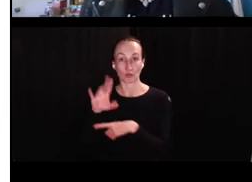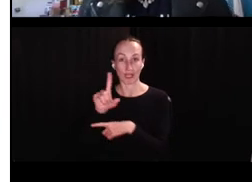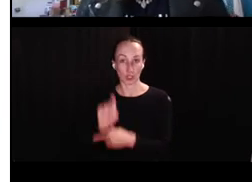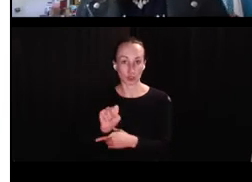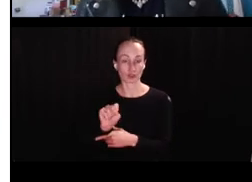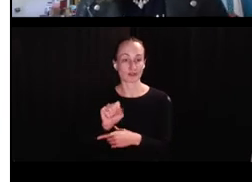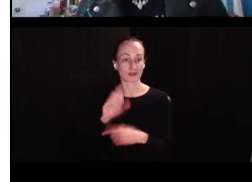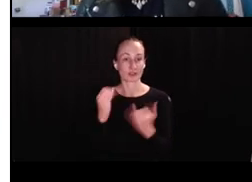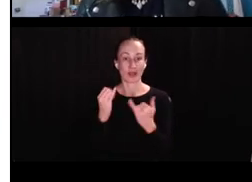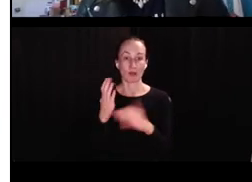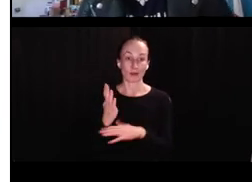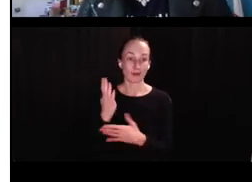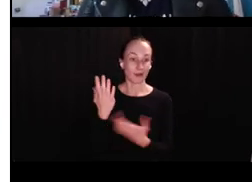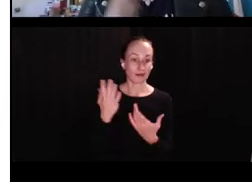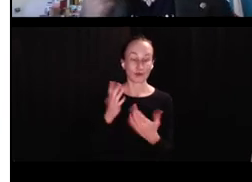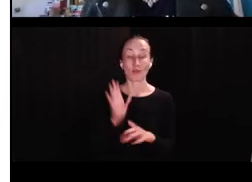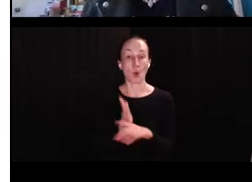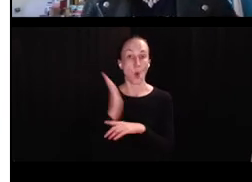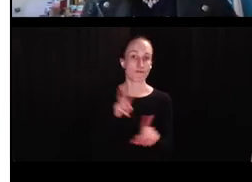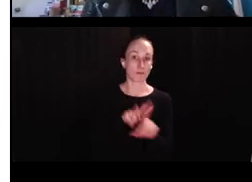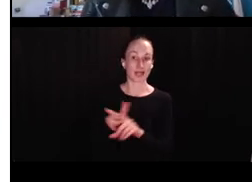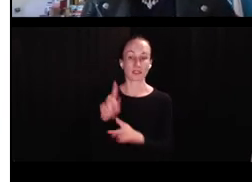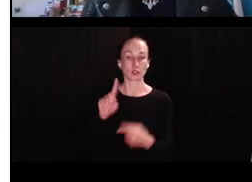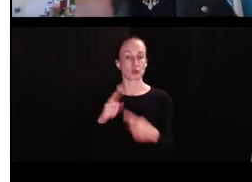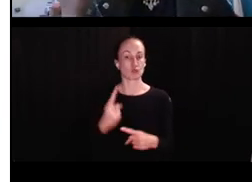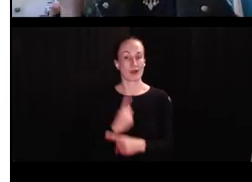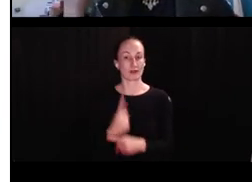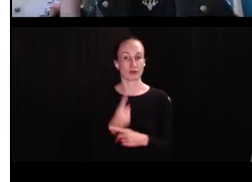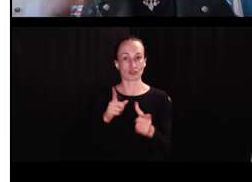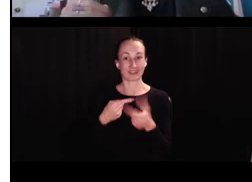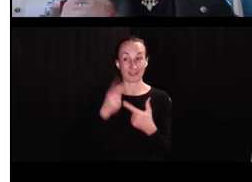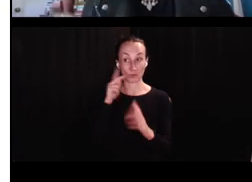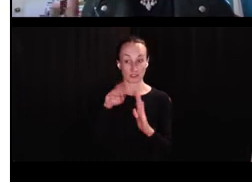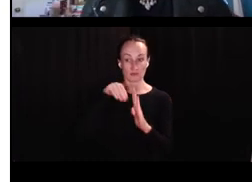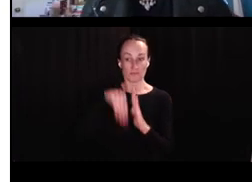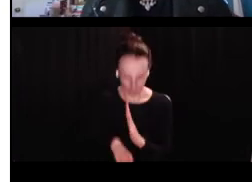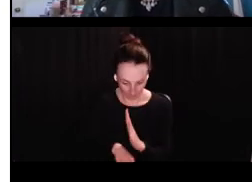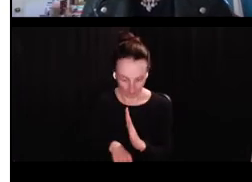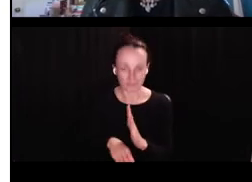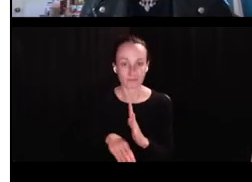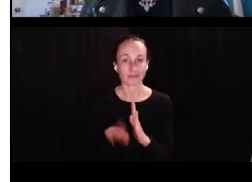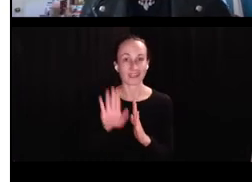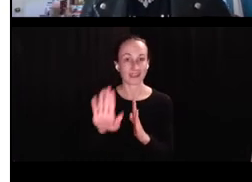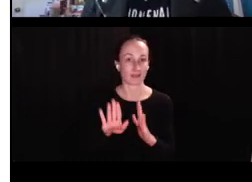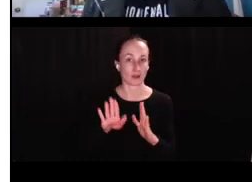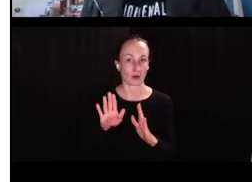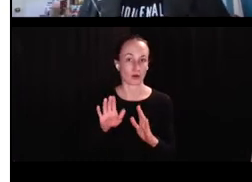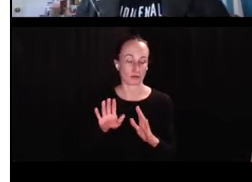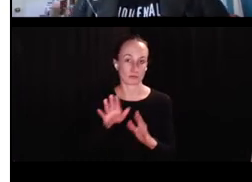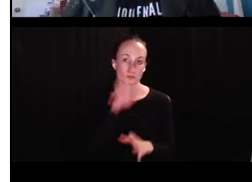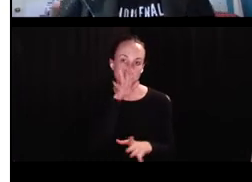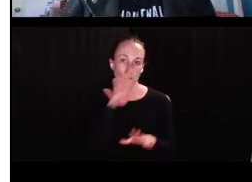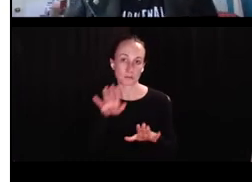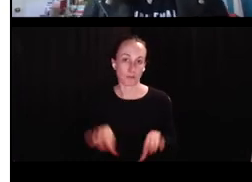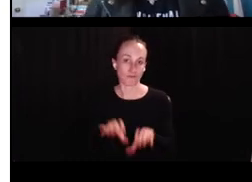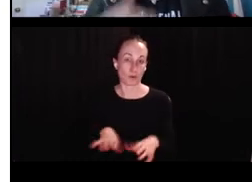over-applying it to the regulars and we get these over-regularizations. And so we have a dip in performance from ceiling. Um,